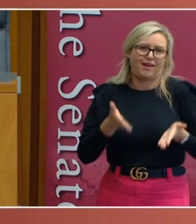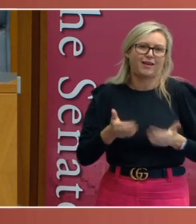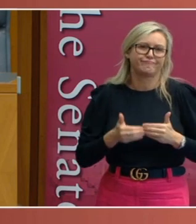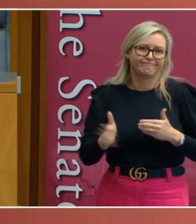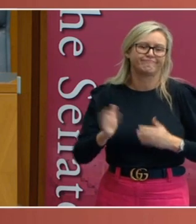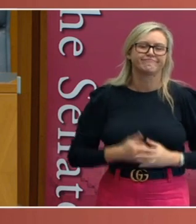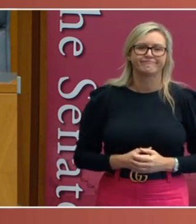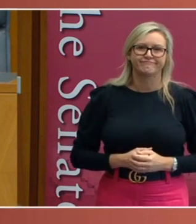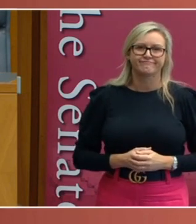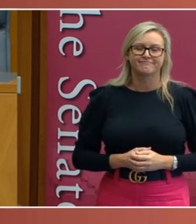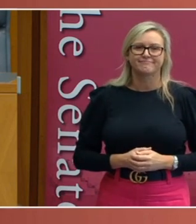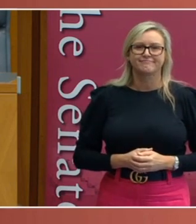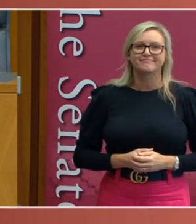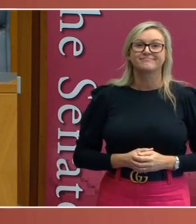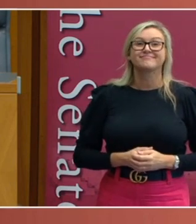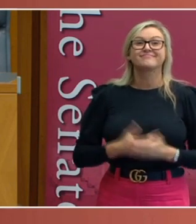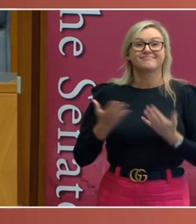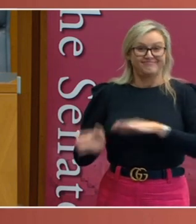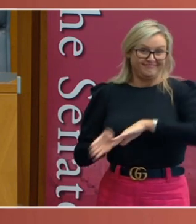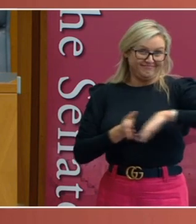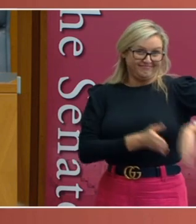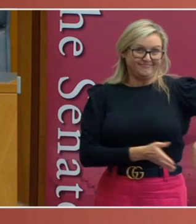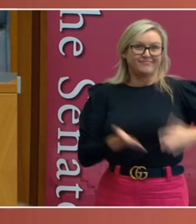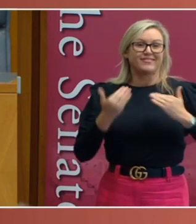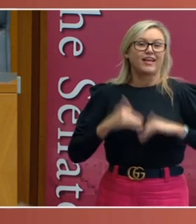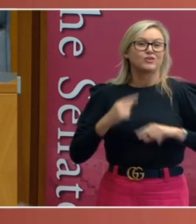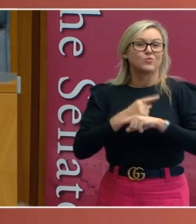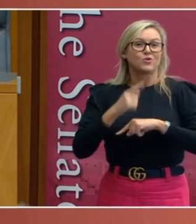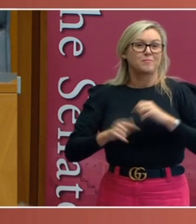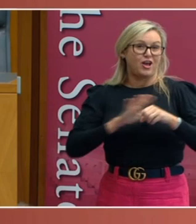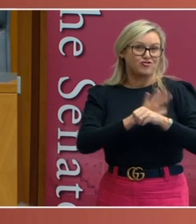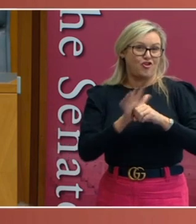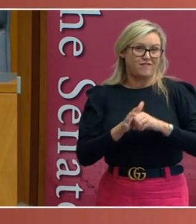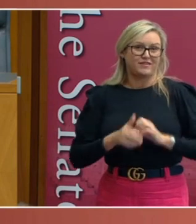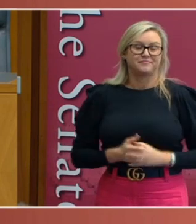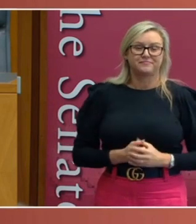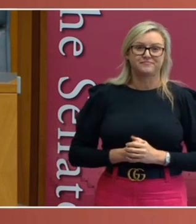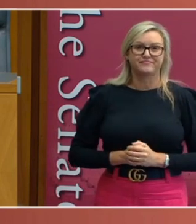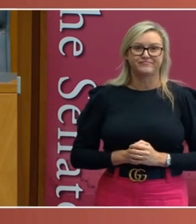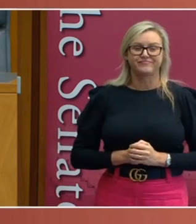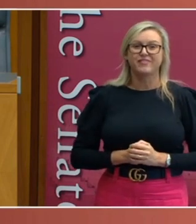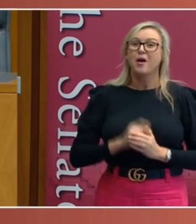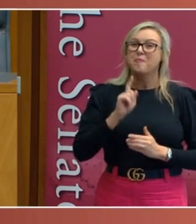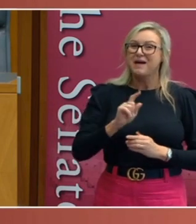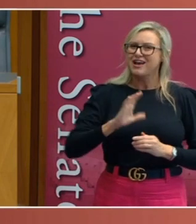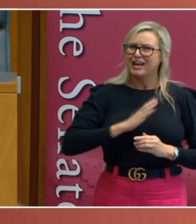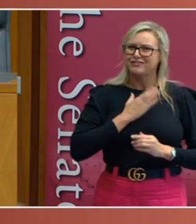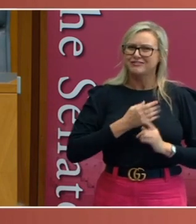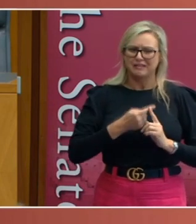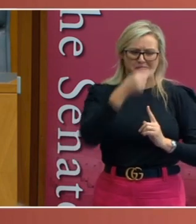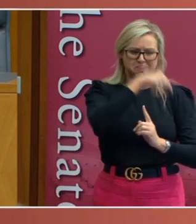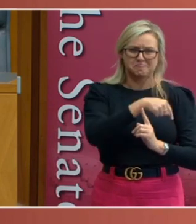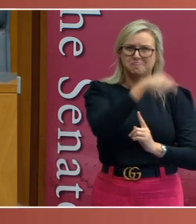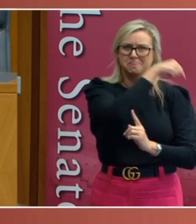last part of this story is to get to COVID-19. So that history gives us a good context for what